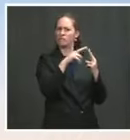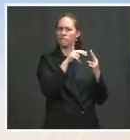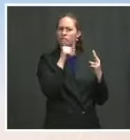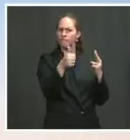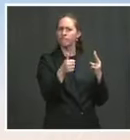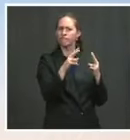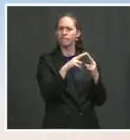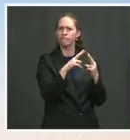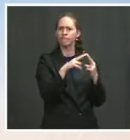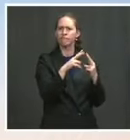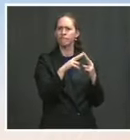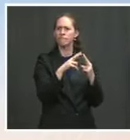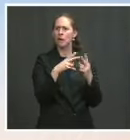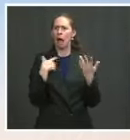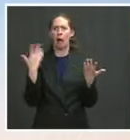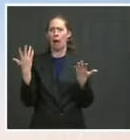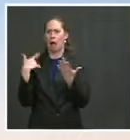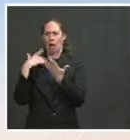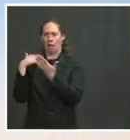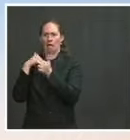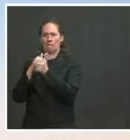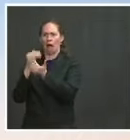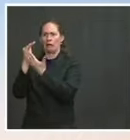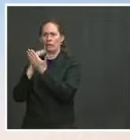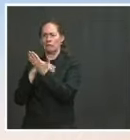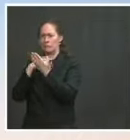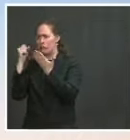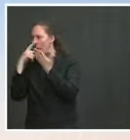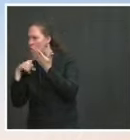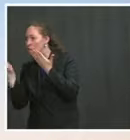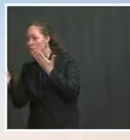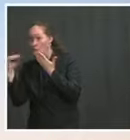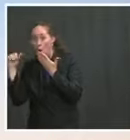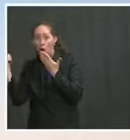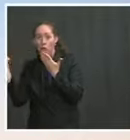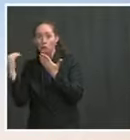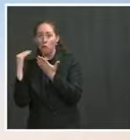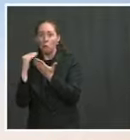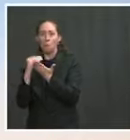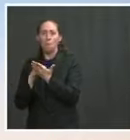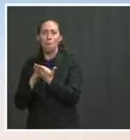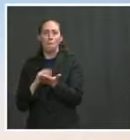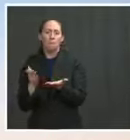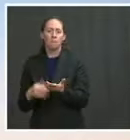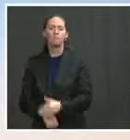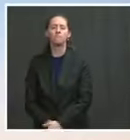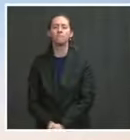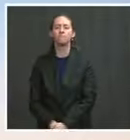of attendees I have. I can certainly check if there's more on who or was or wasn't invited. Oh, go ahead. I said I would go to you right next again. We'll, we'll,